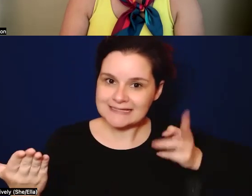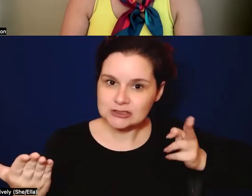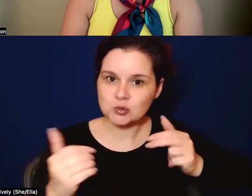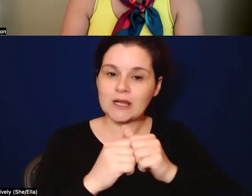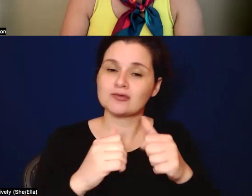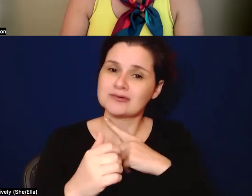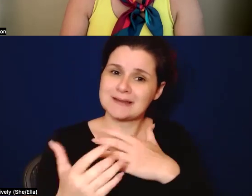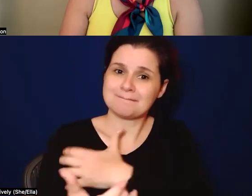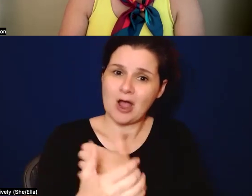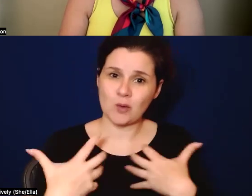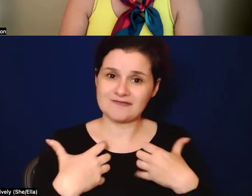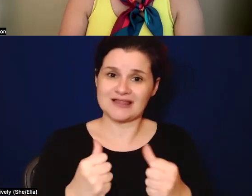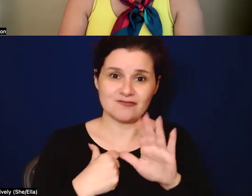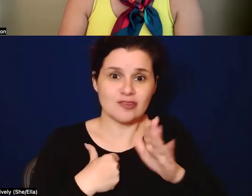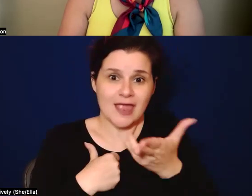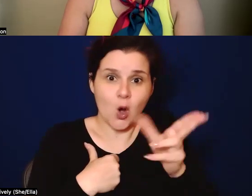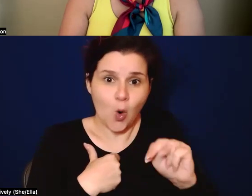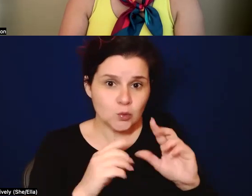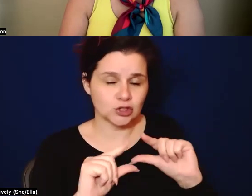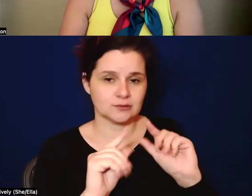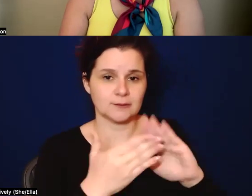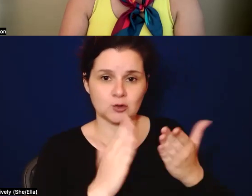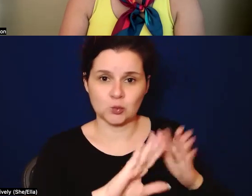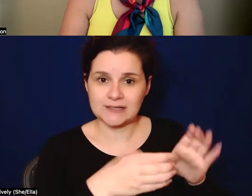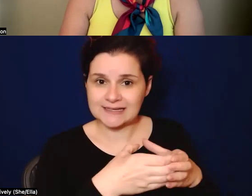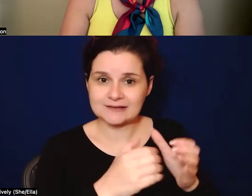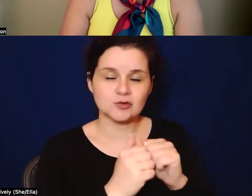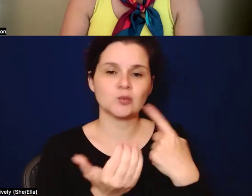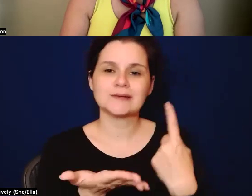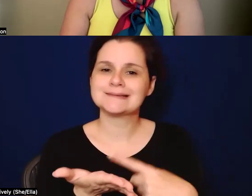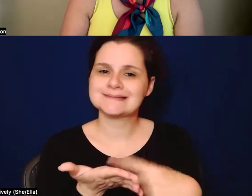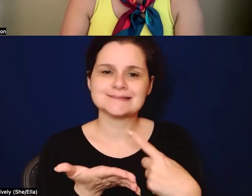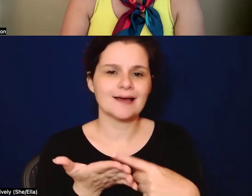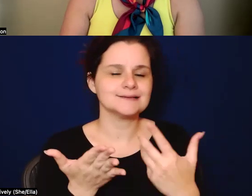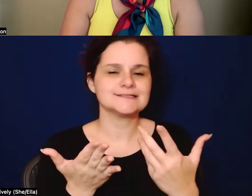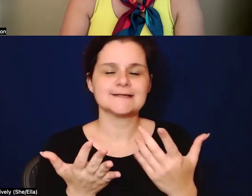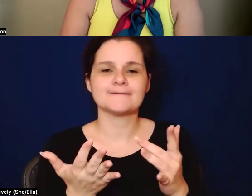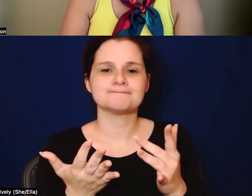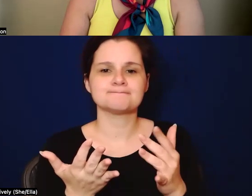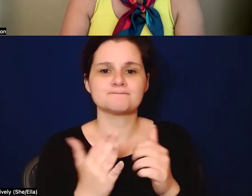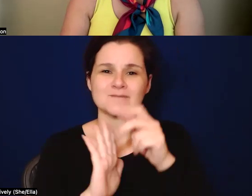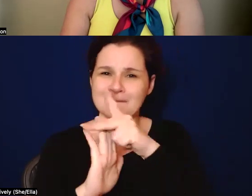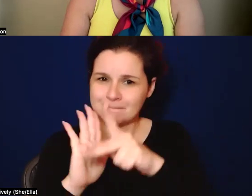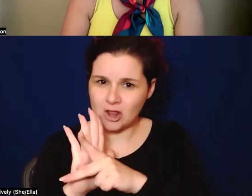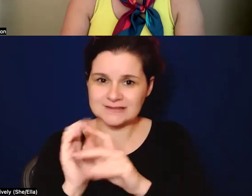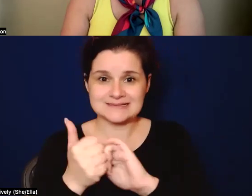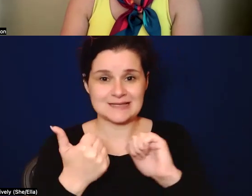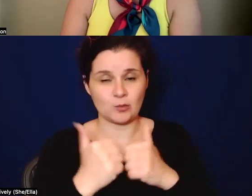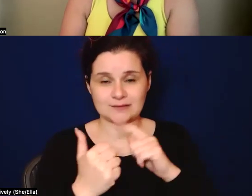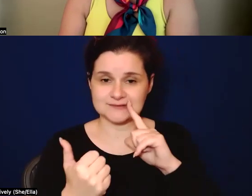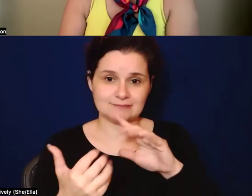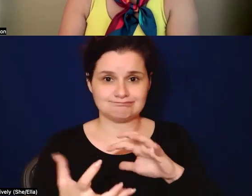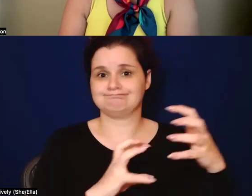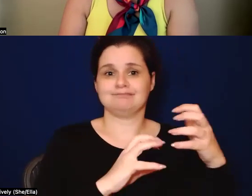healing too, for their own community. And, um, you know, we've talked about, um, the policies that went into disrupting our